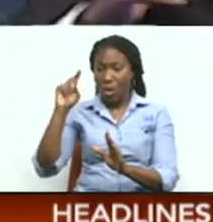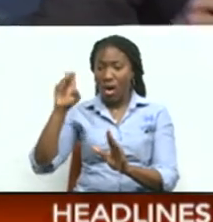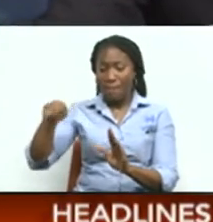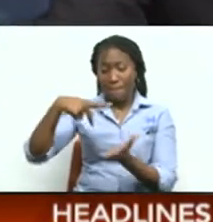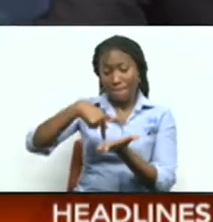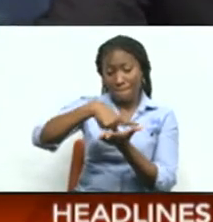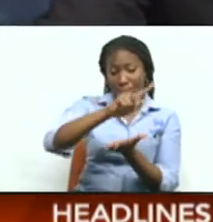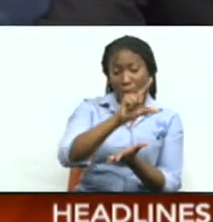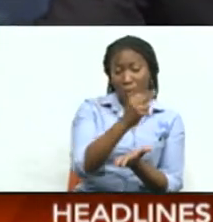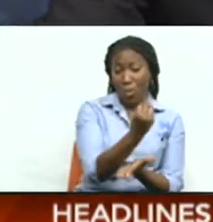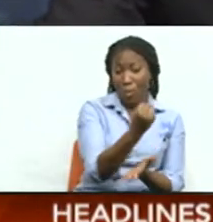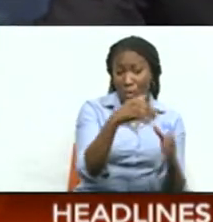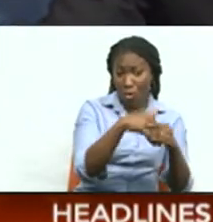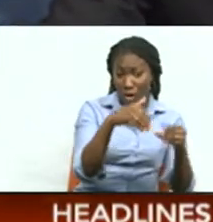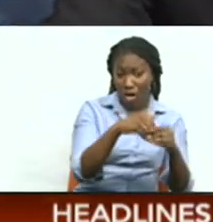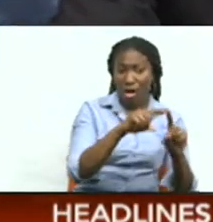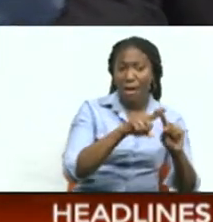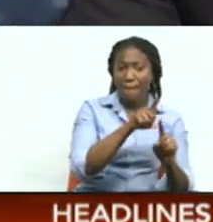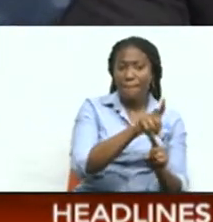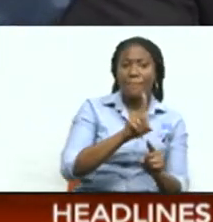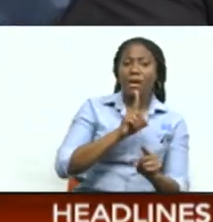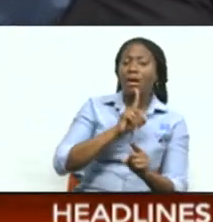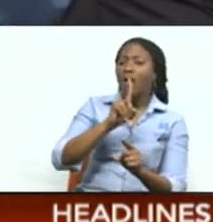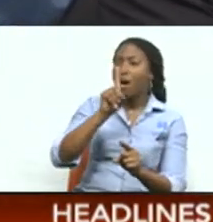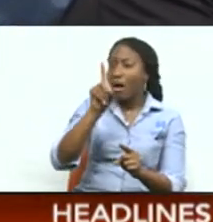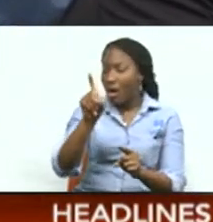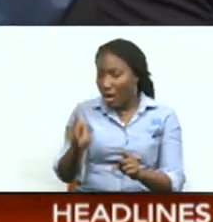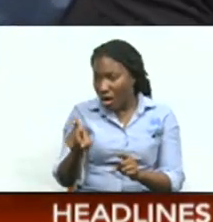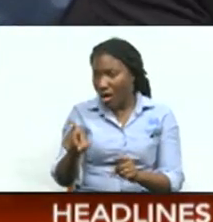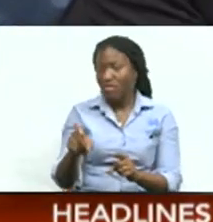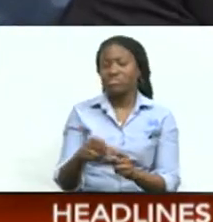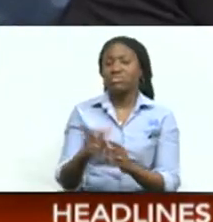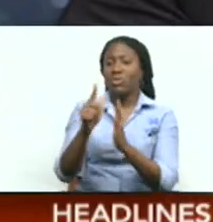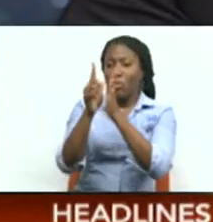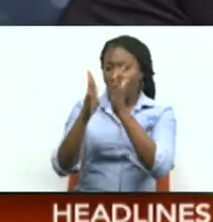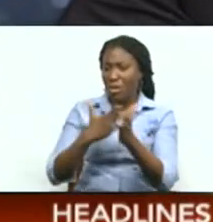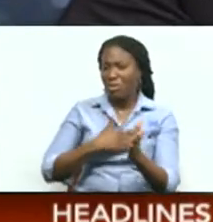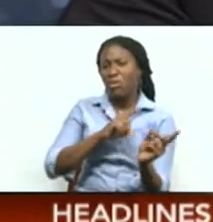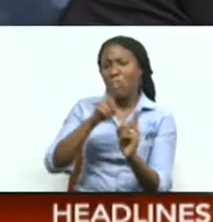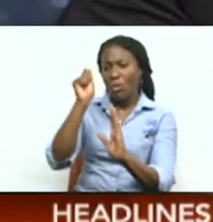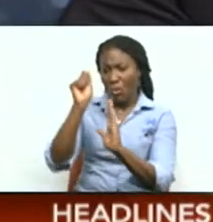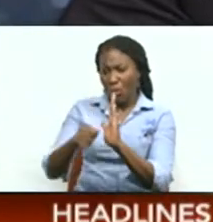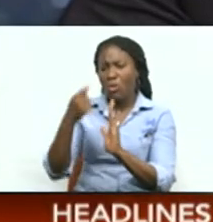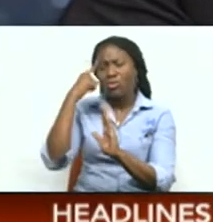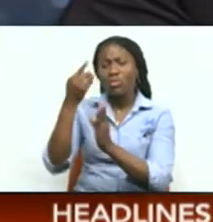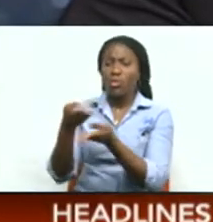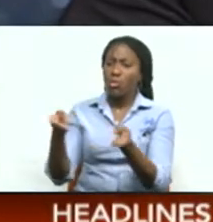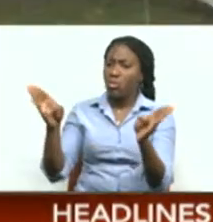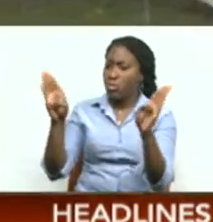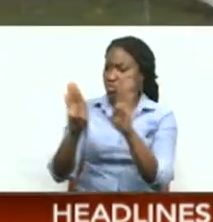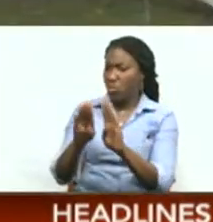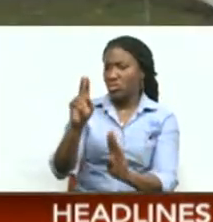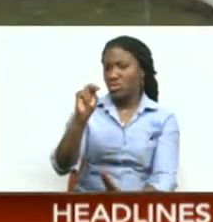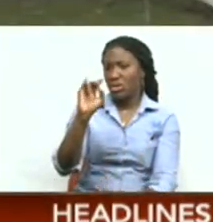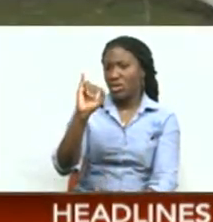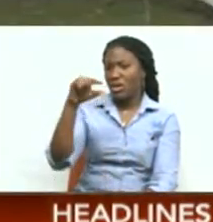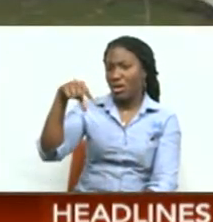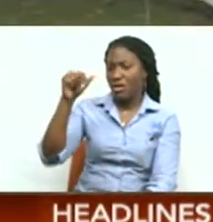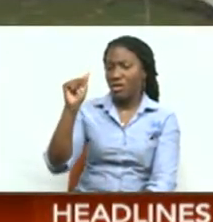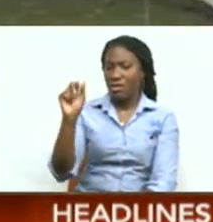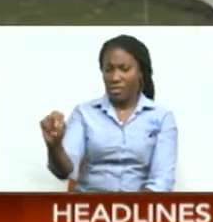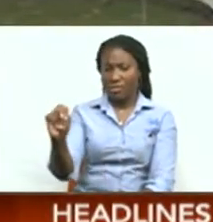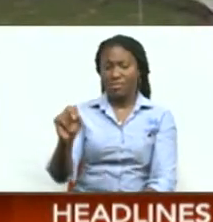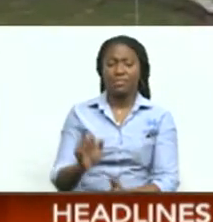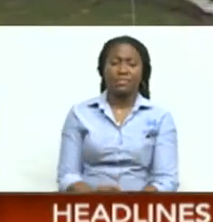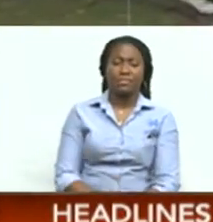through his attorney, Anand Ramlogan, to wind up the company. That's right, Ryan. Nyquan breached the court order not to pay him following his legal victory.